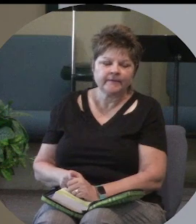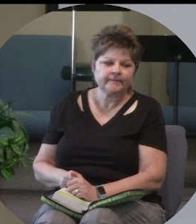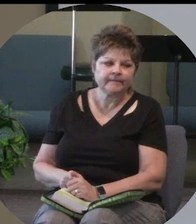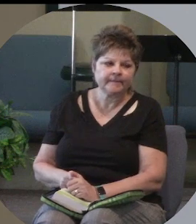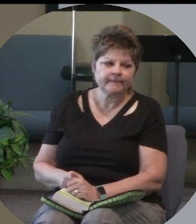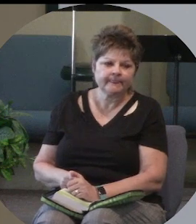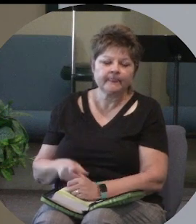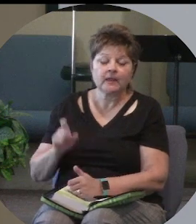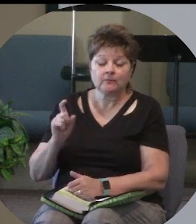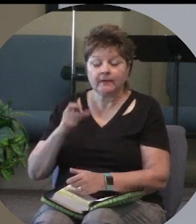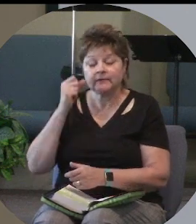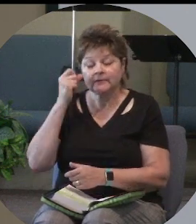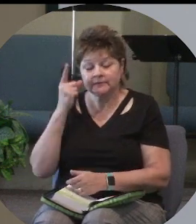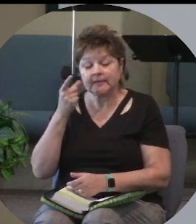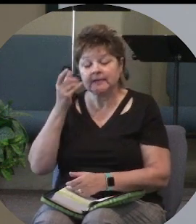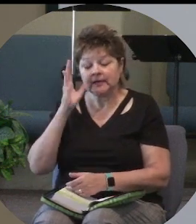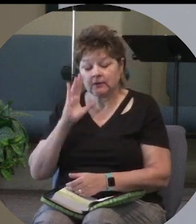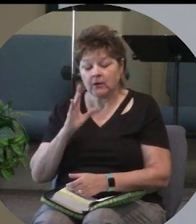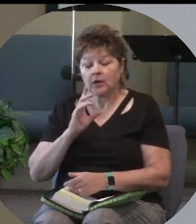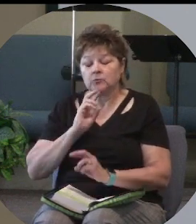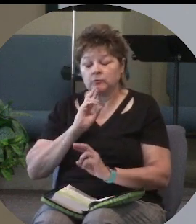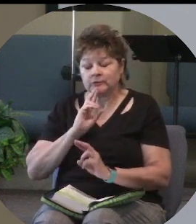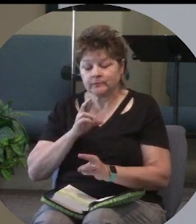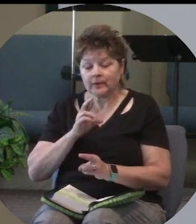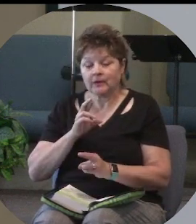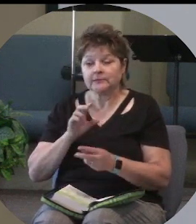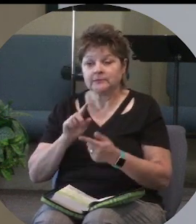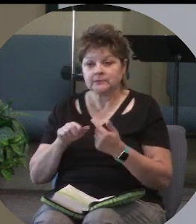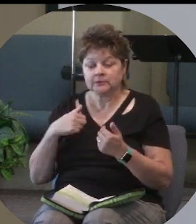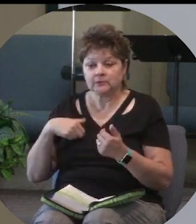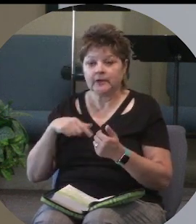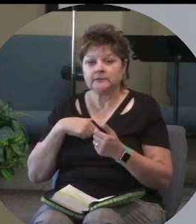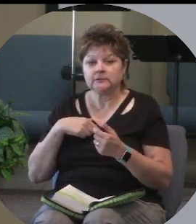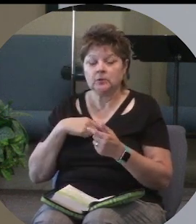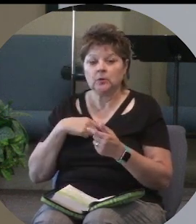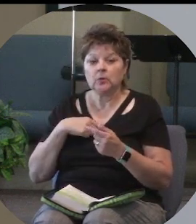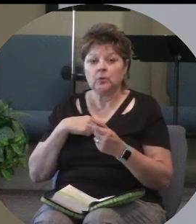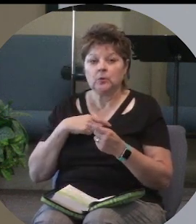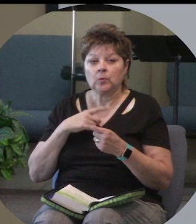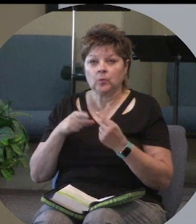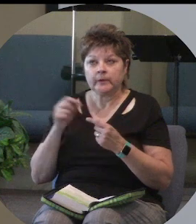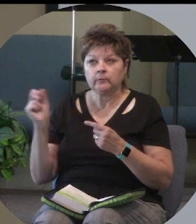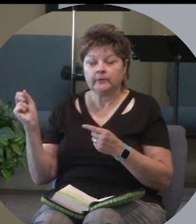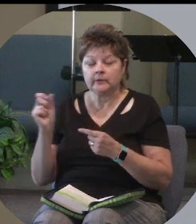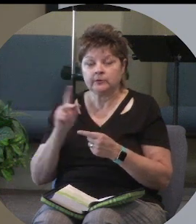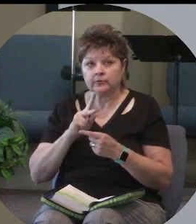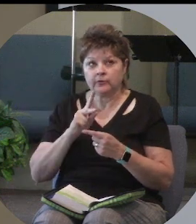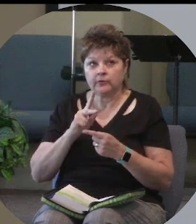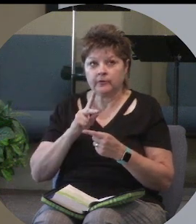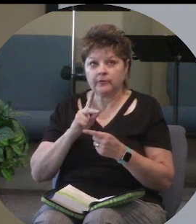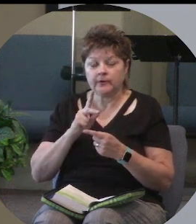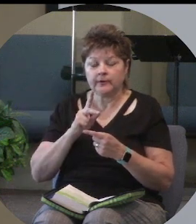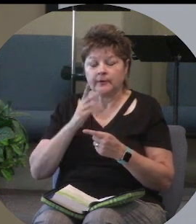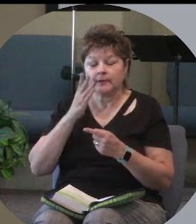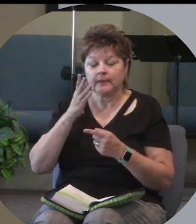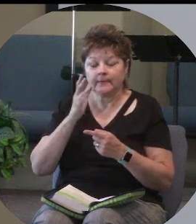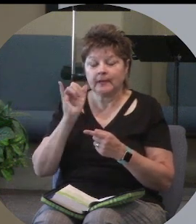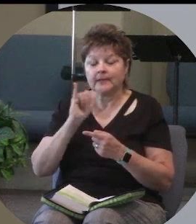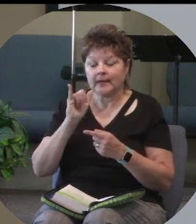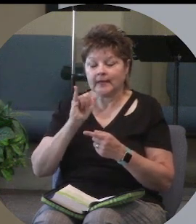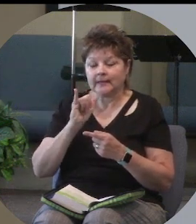we have to understand that God responds to us when we return to him like that kind of father